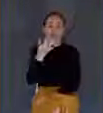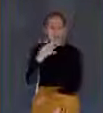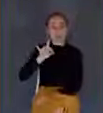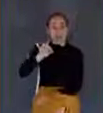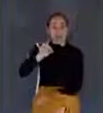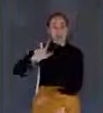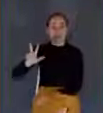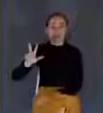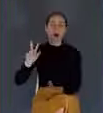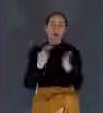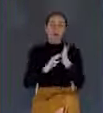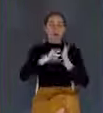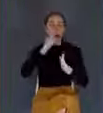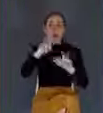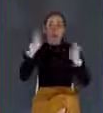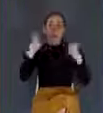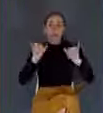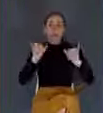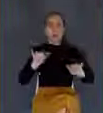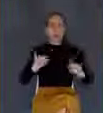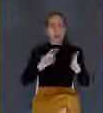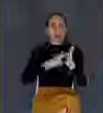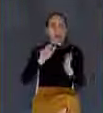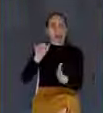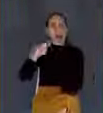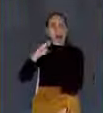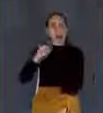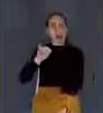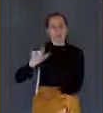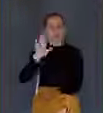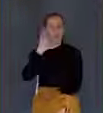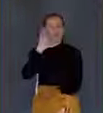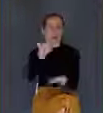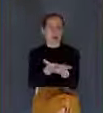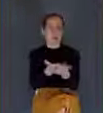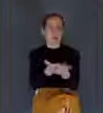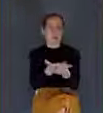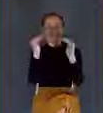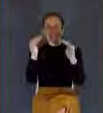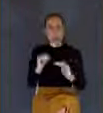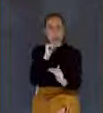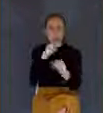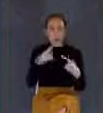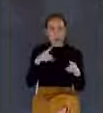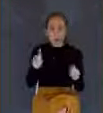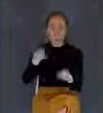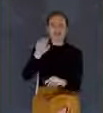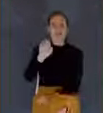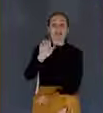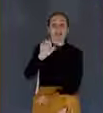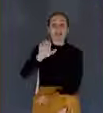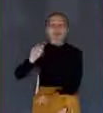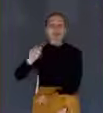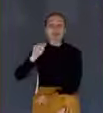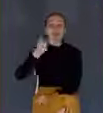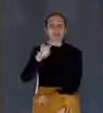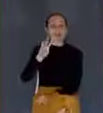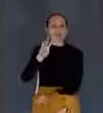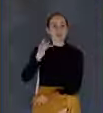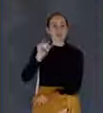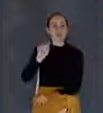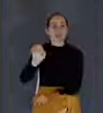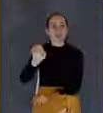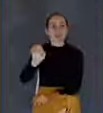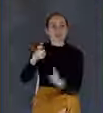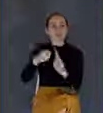22nd, 1844. And that didn't work out either. Then there's Ellen G. White from the Seventh-day Adventists who